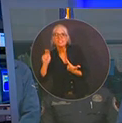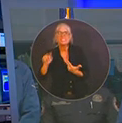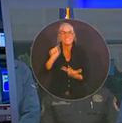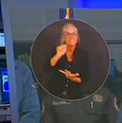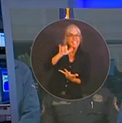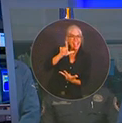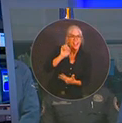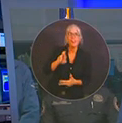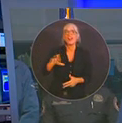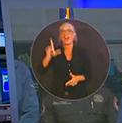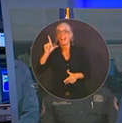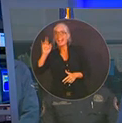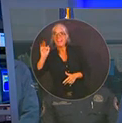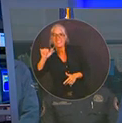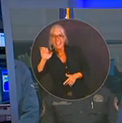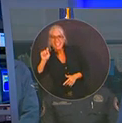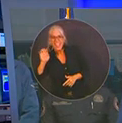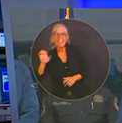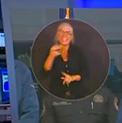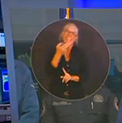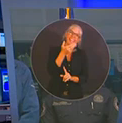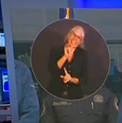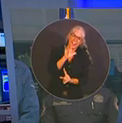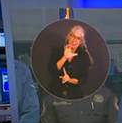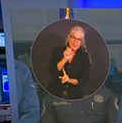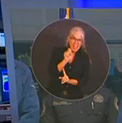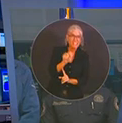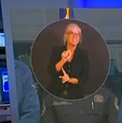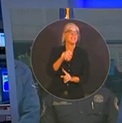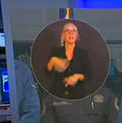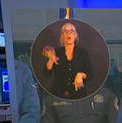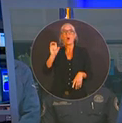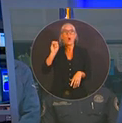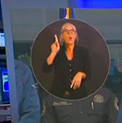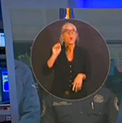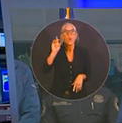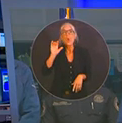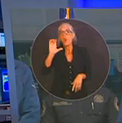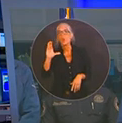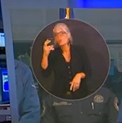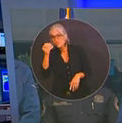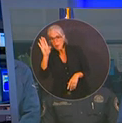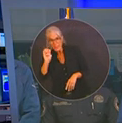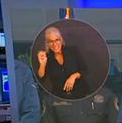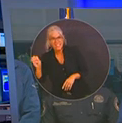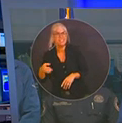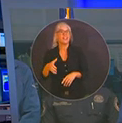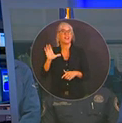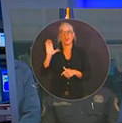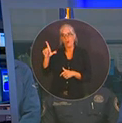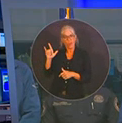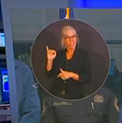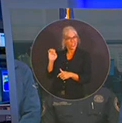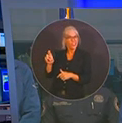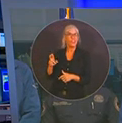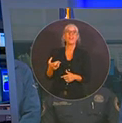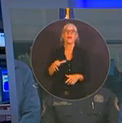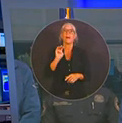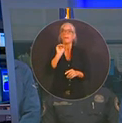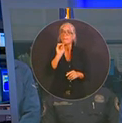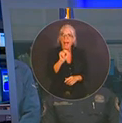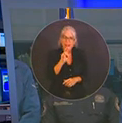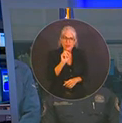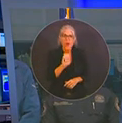Gilchrist, Western Columbia, Western Alachua, Okeechobee, Glades, Hendry, Collier, Monroe, including the Florida Keys